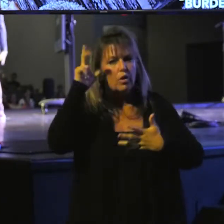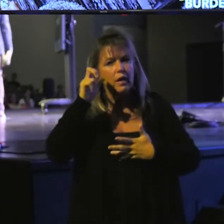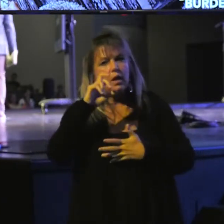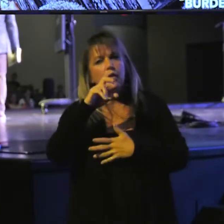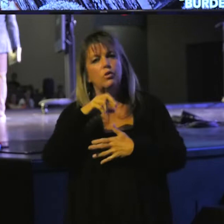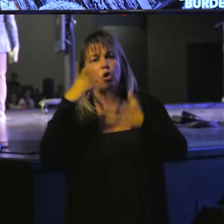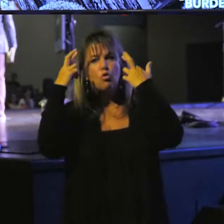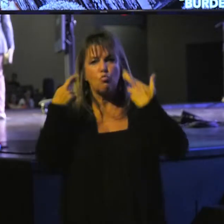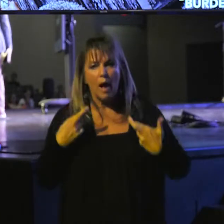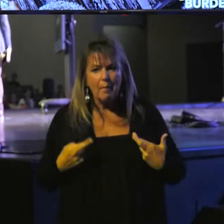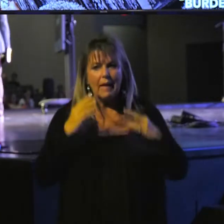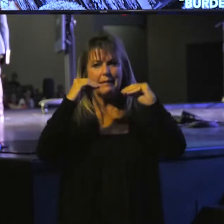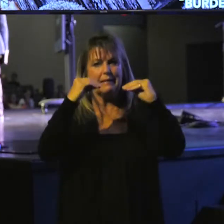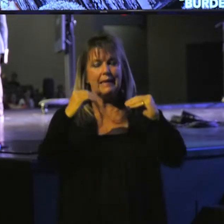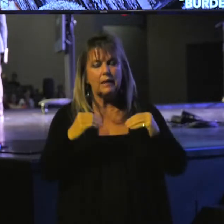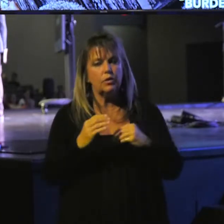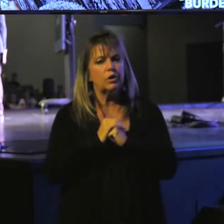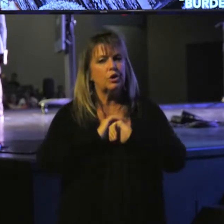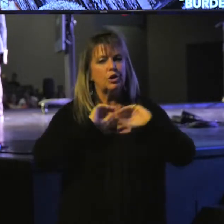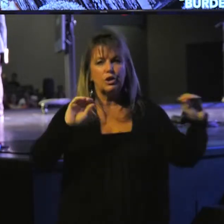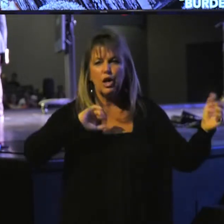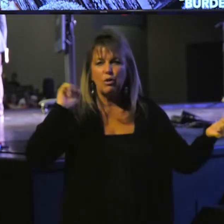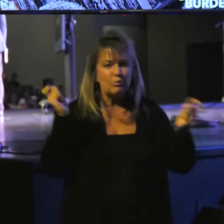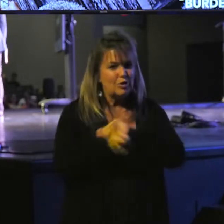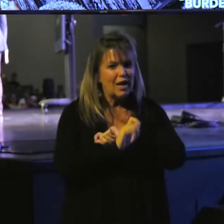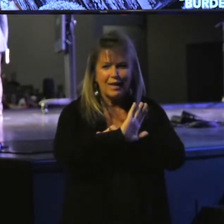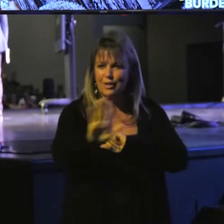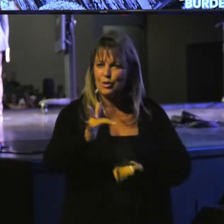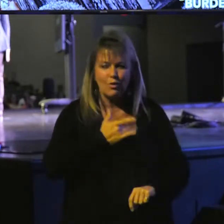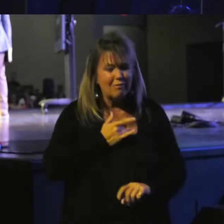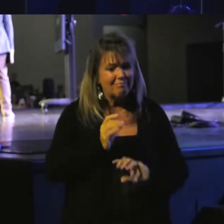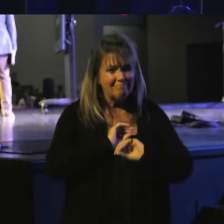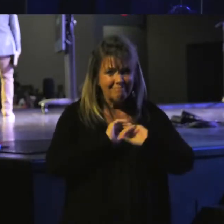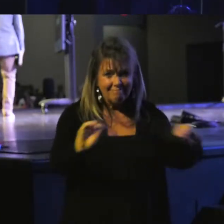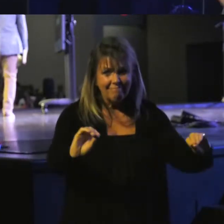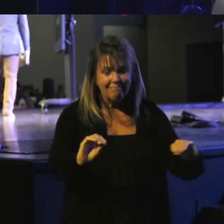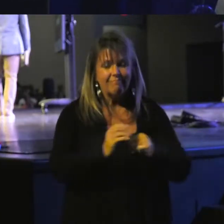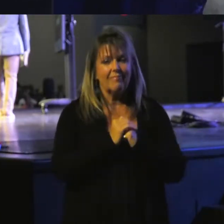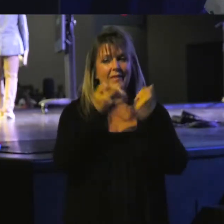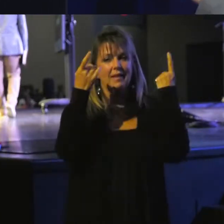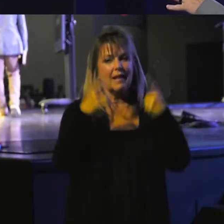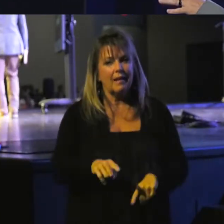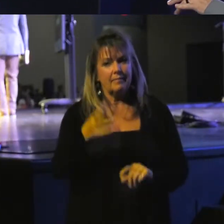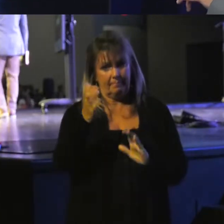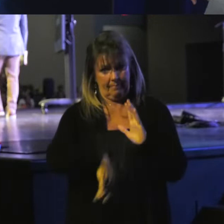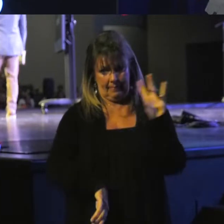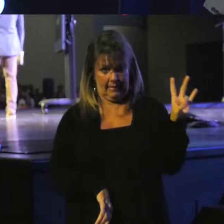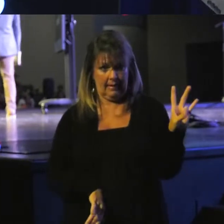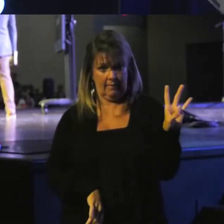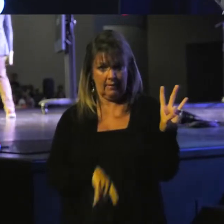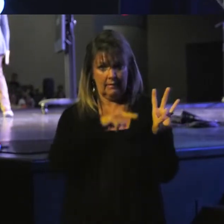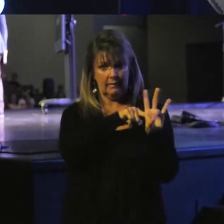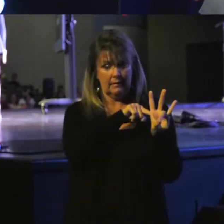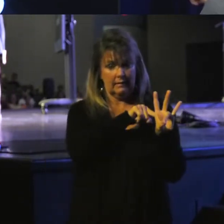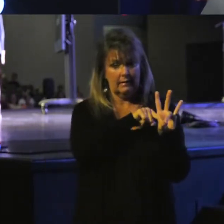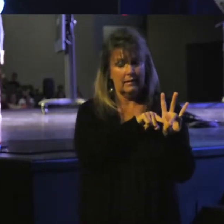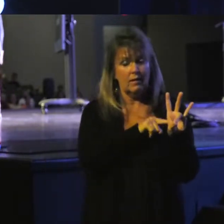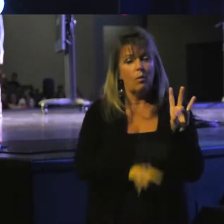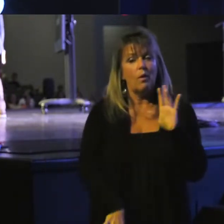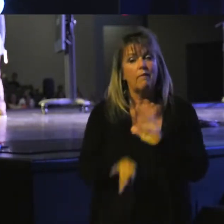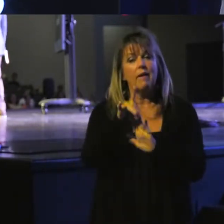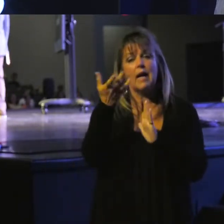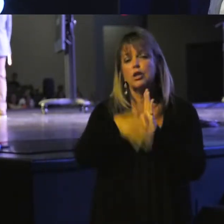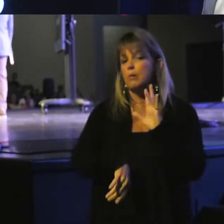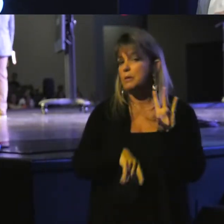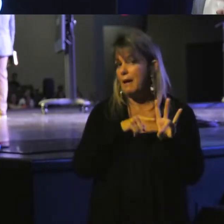the rabbis teach. But there is no change in your heart. This happens in chapter 7. And what we find in